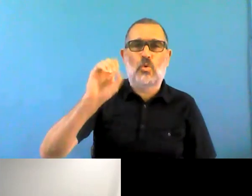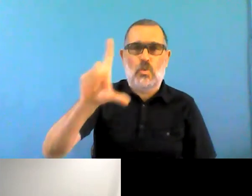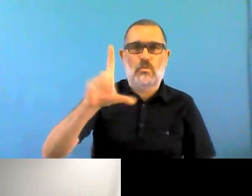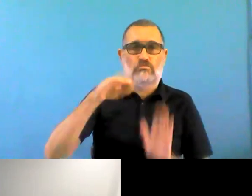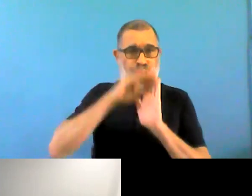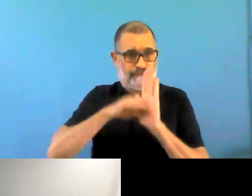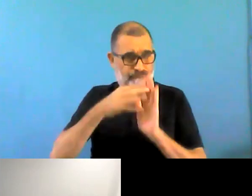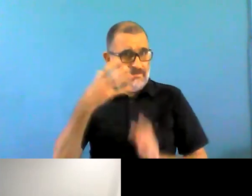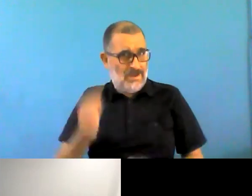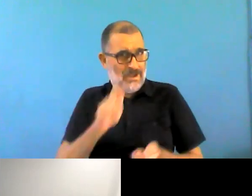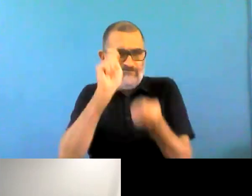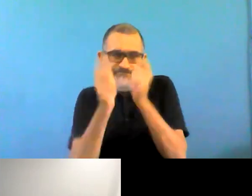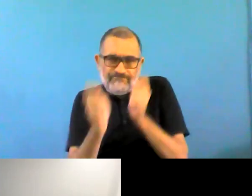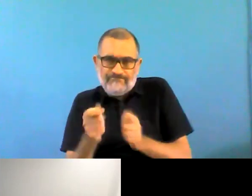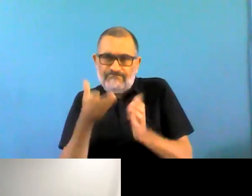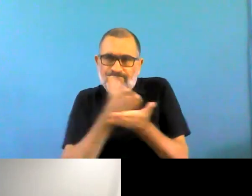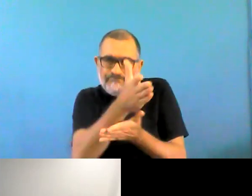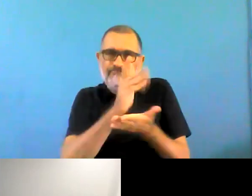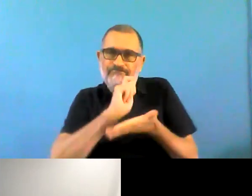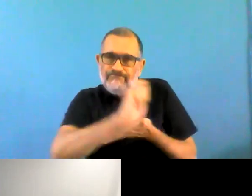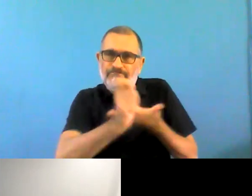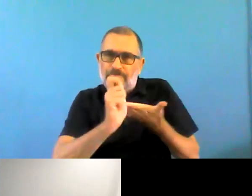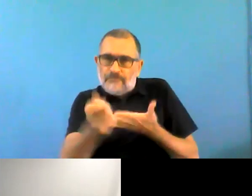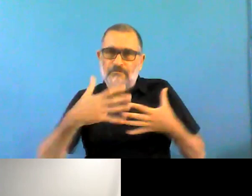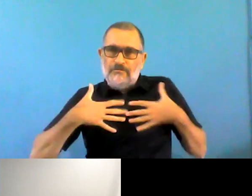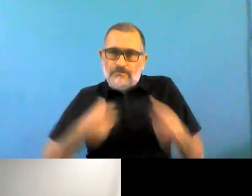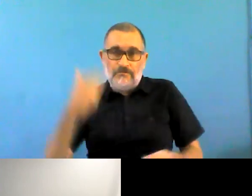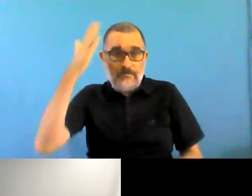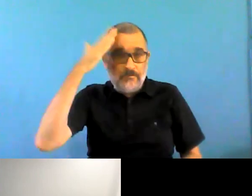help for those who help others. Now,